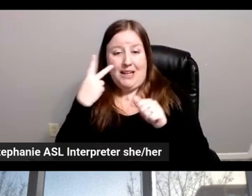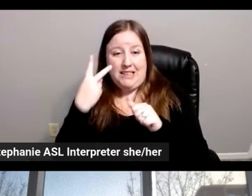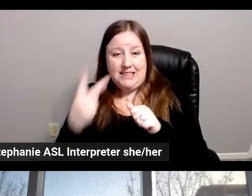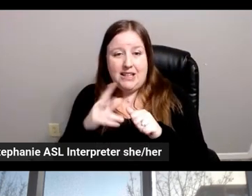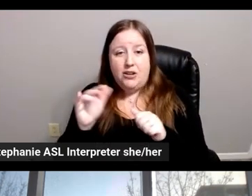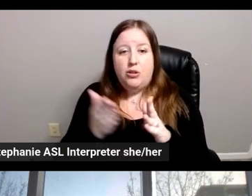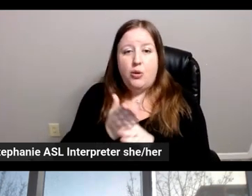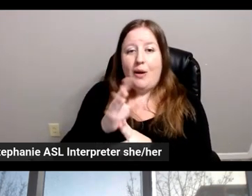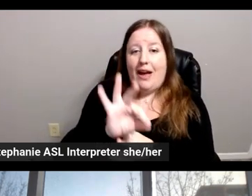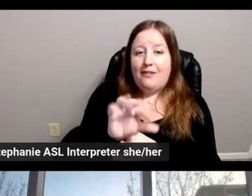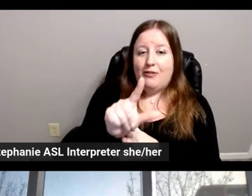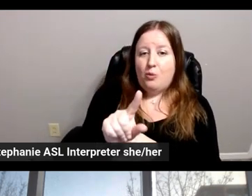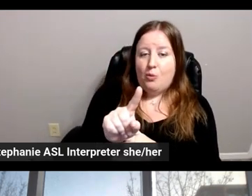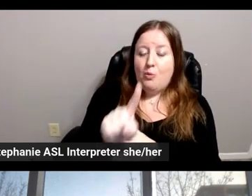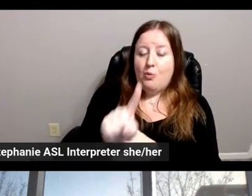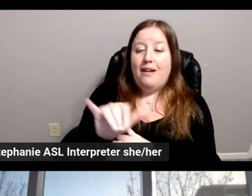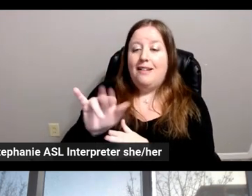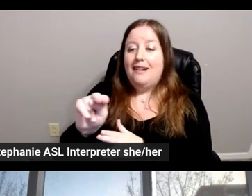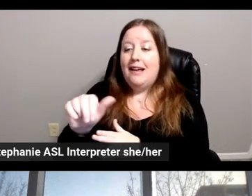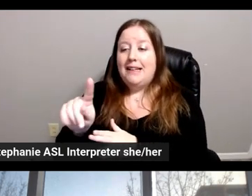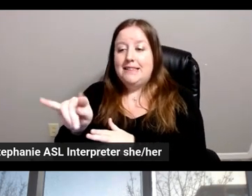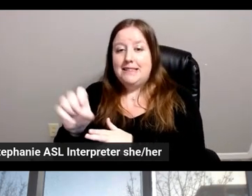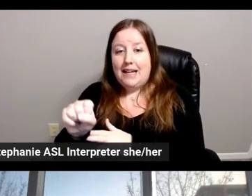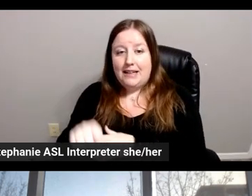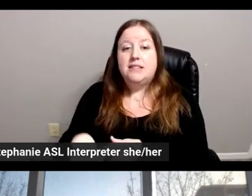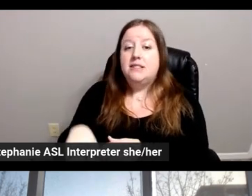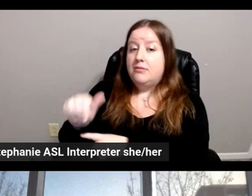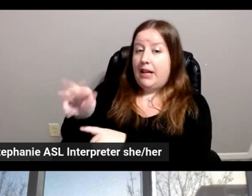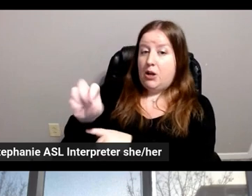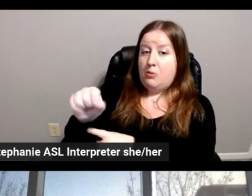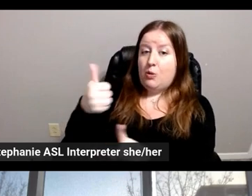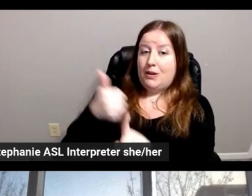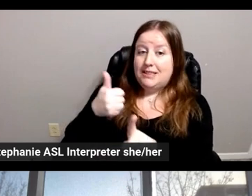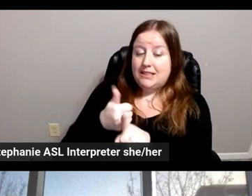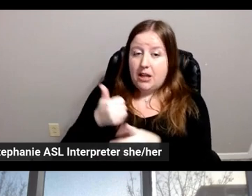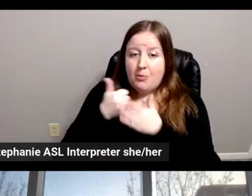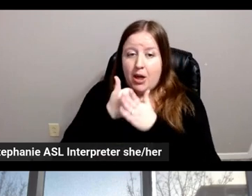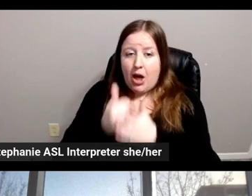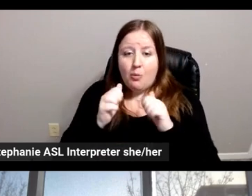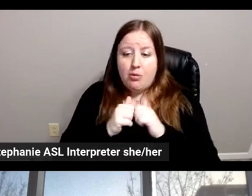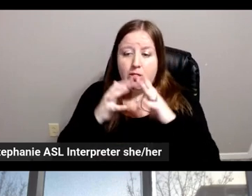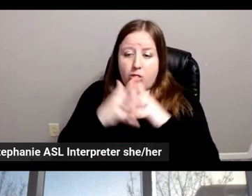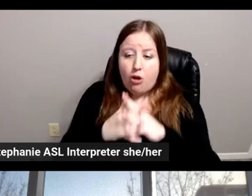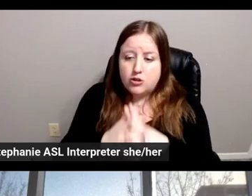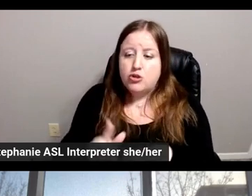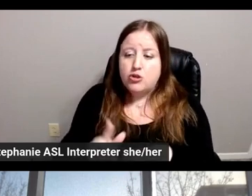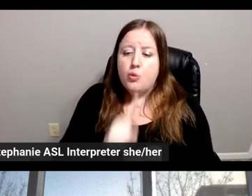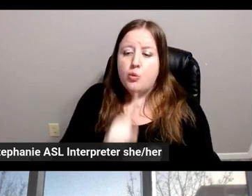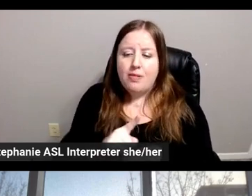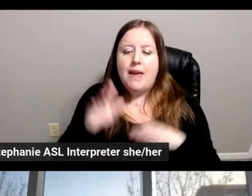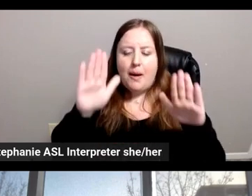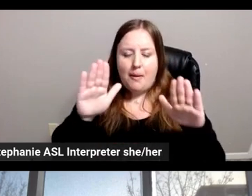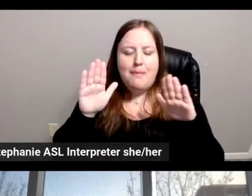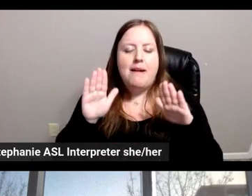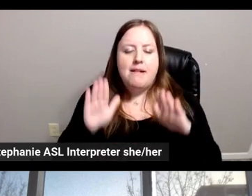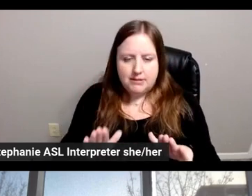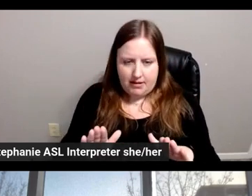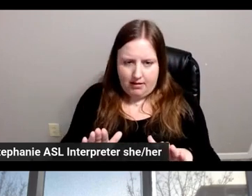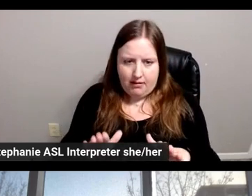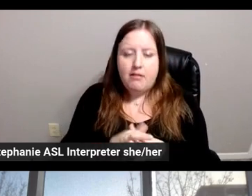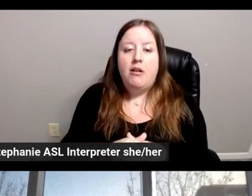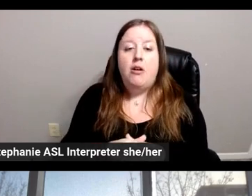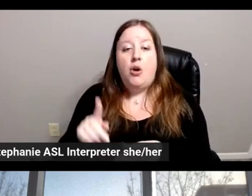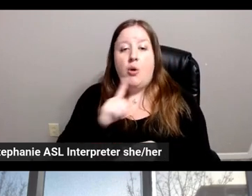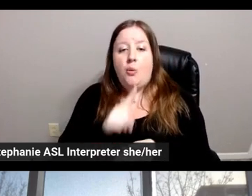F1 Insights that AWS has helped pioneer over the last couple of years has been amazing. But it really is just a